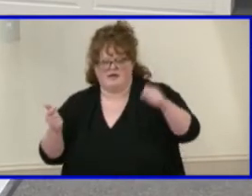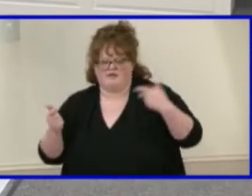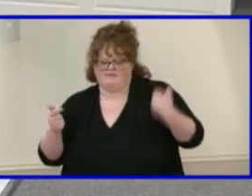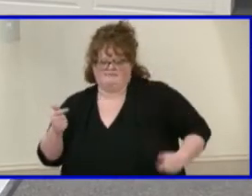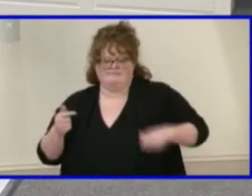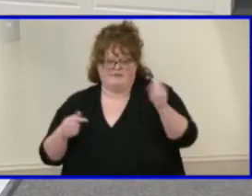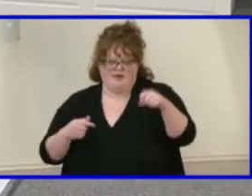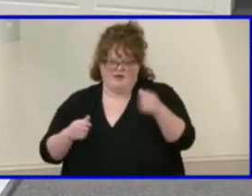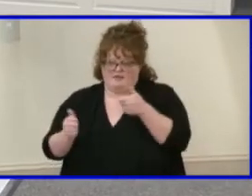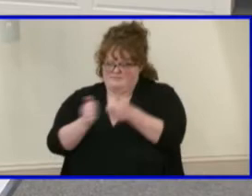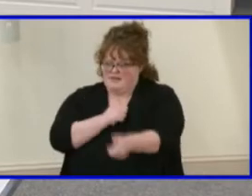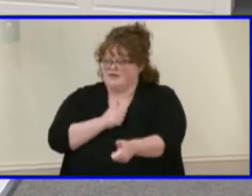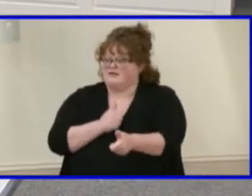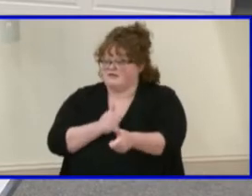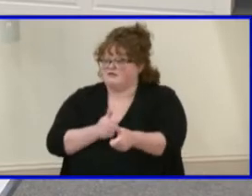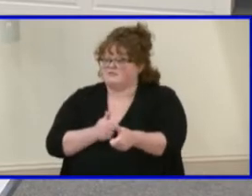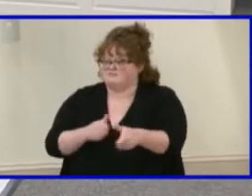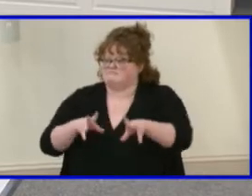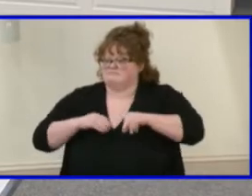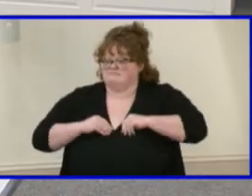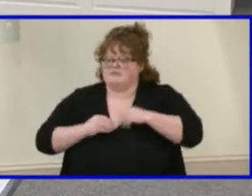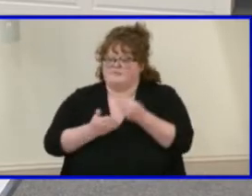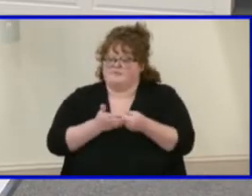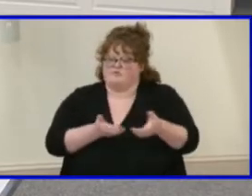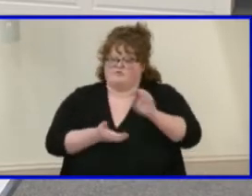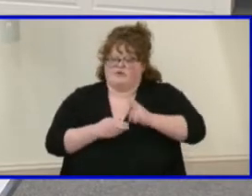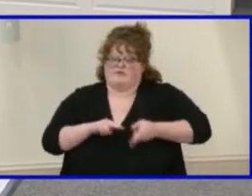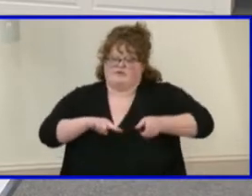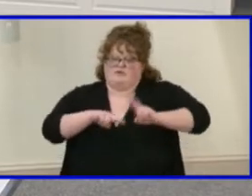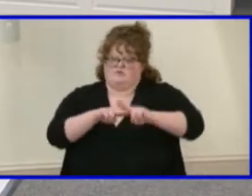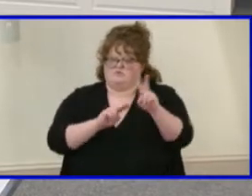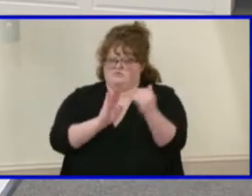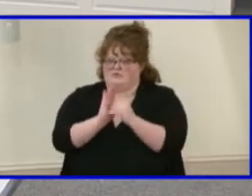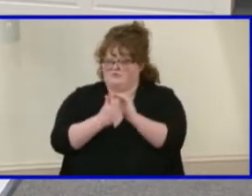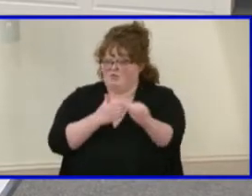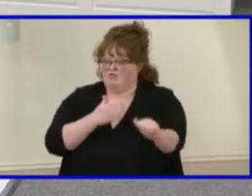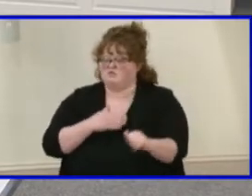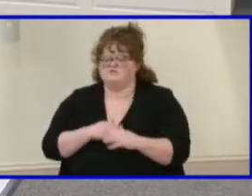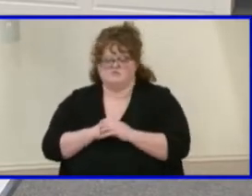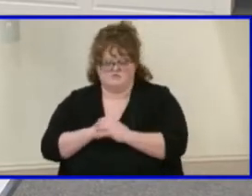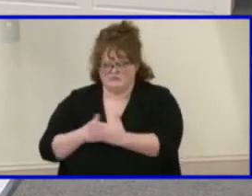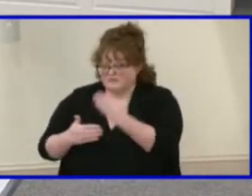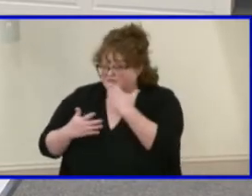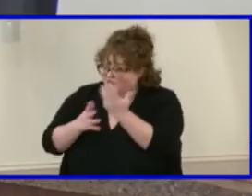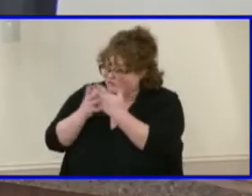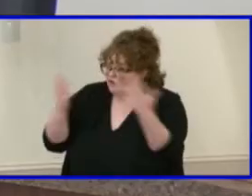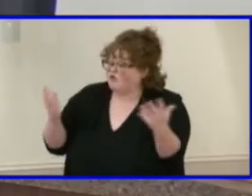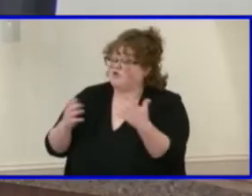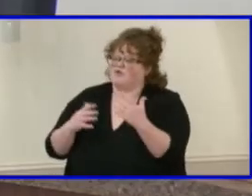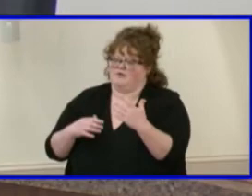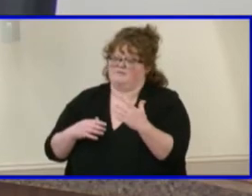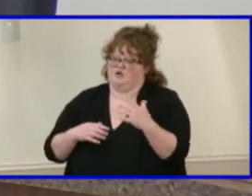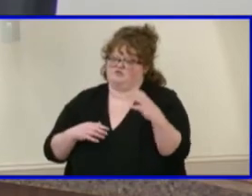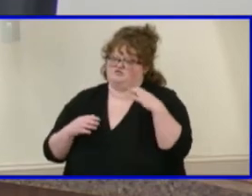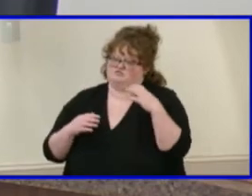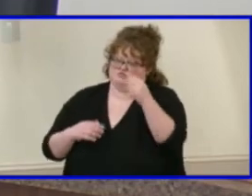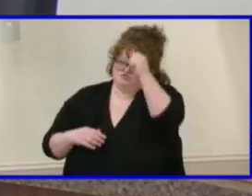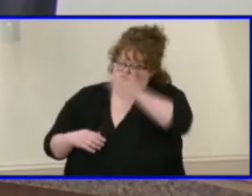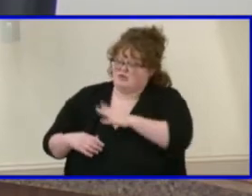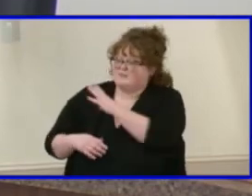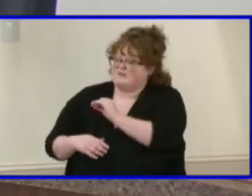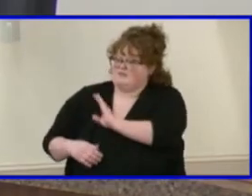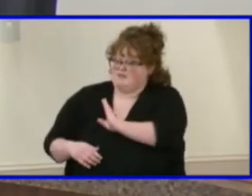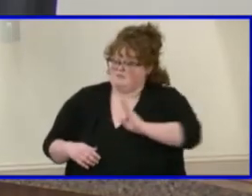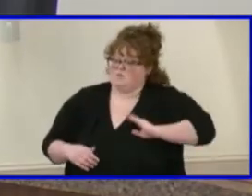I vote aye. As have it, the grant increase has been accepted. Thank you very much, Mr. Chairman and members of the board for the next